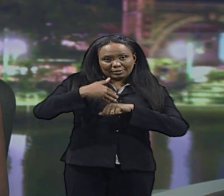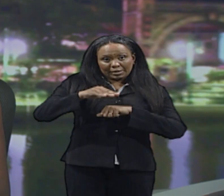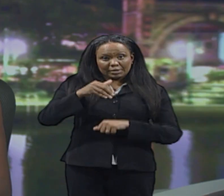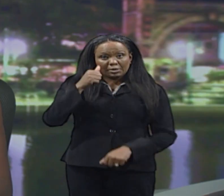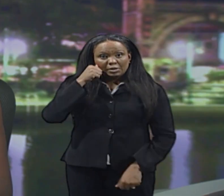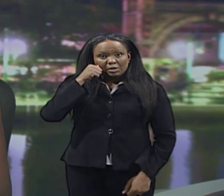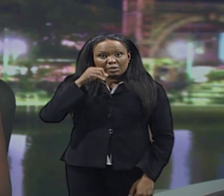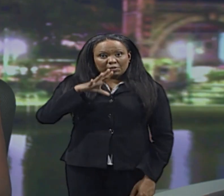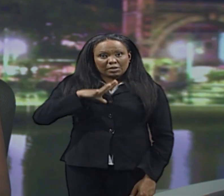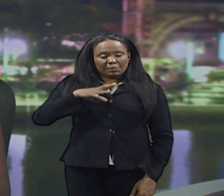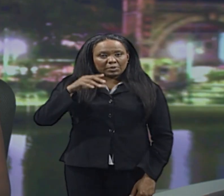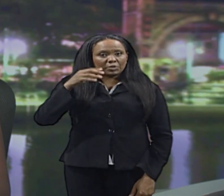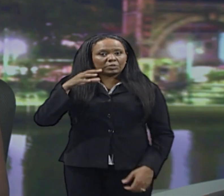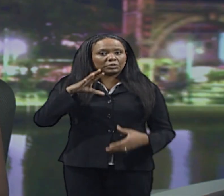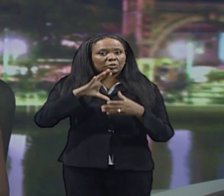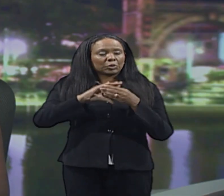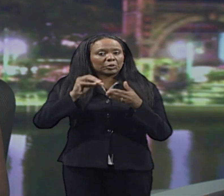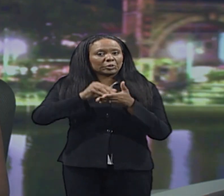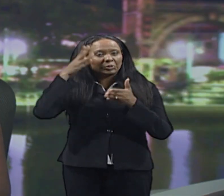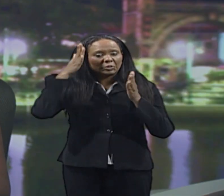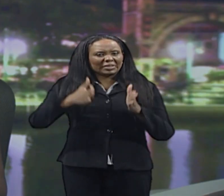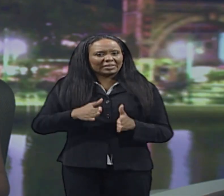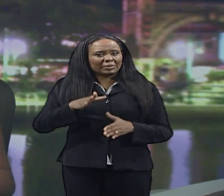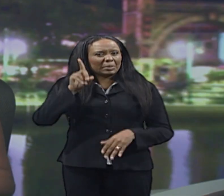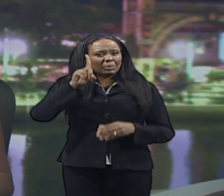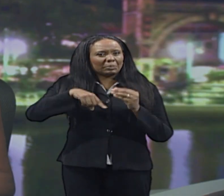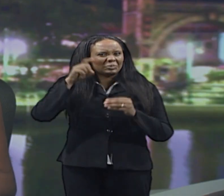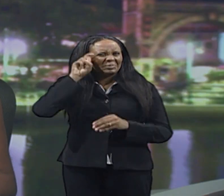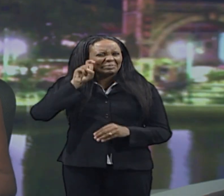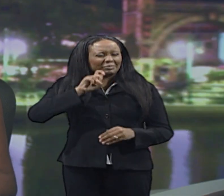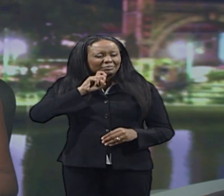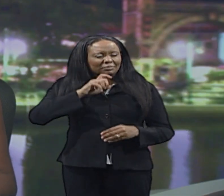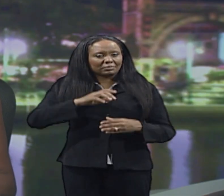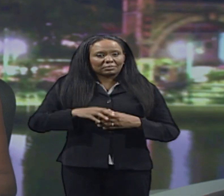student. We have a report from Channel 2 Headline News.